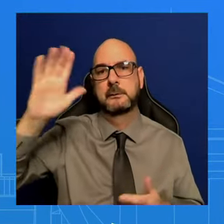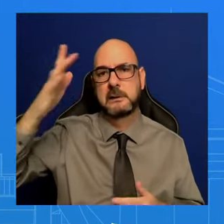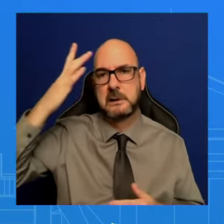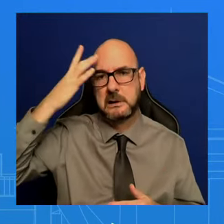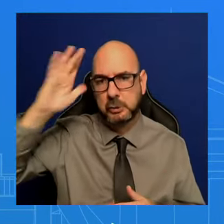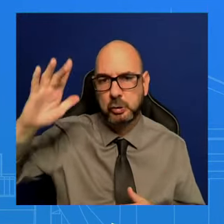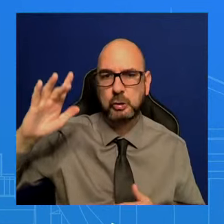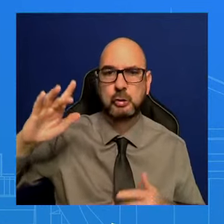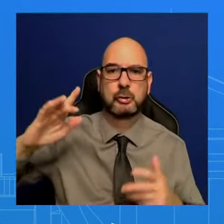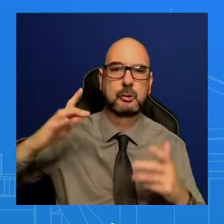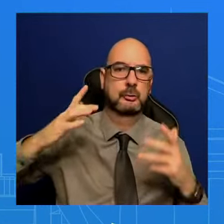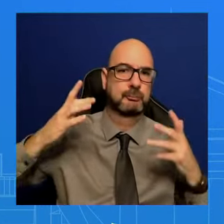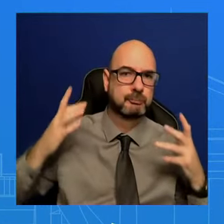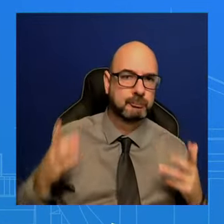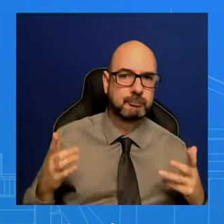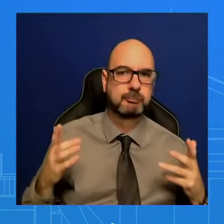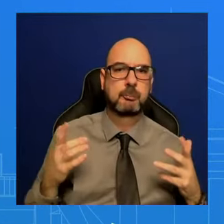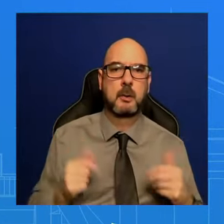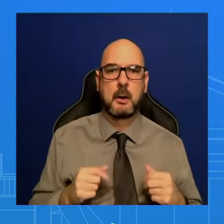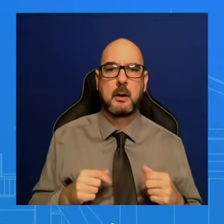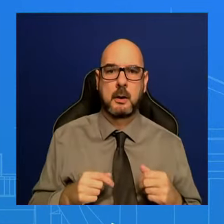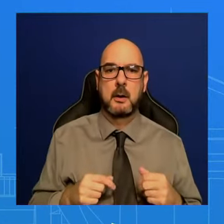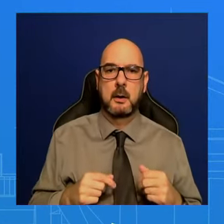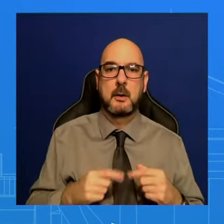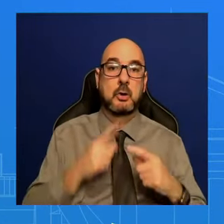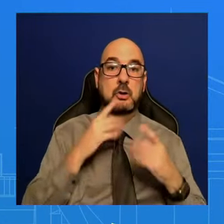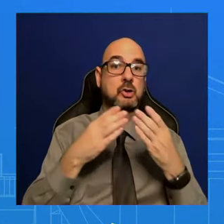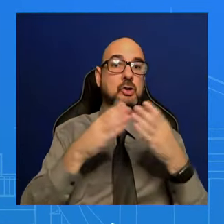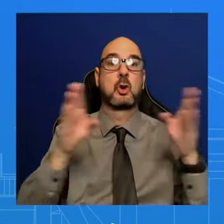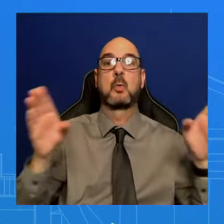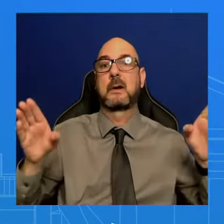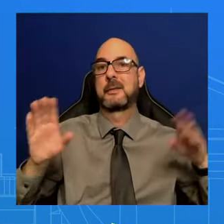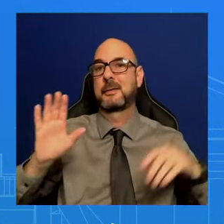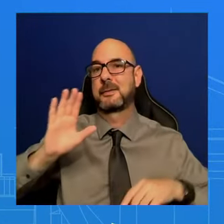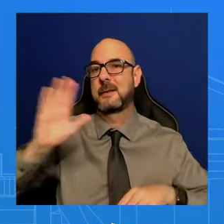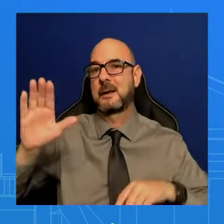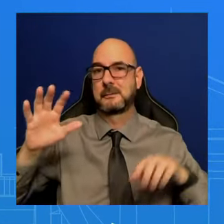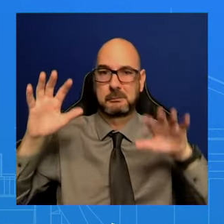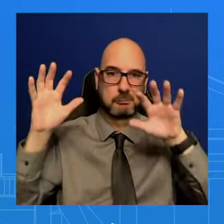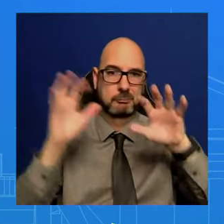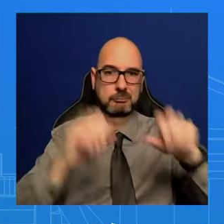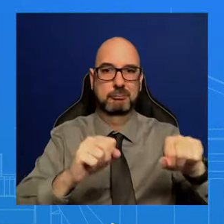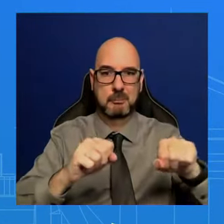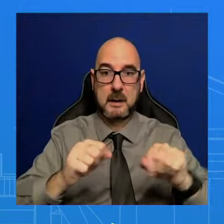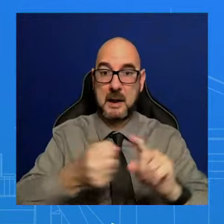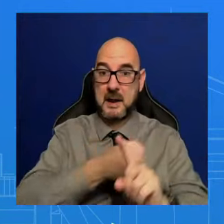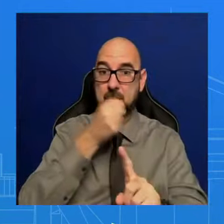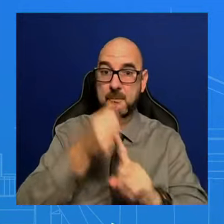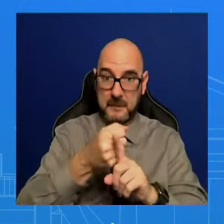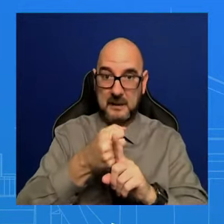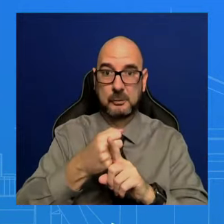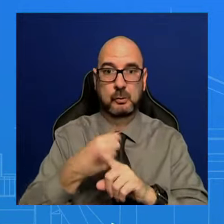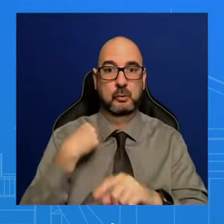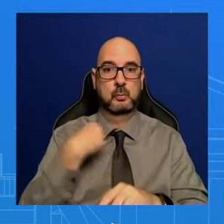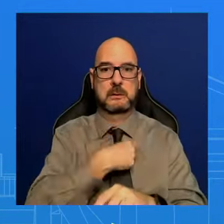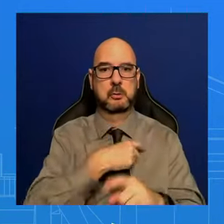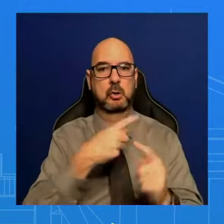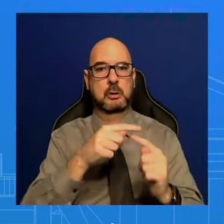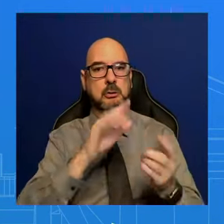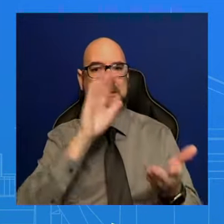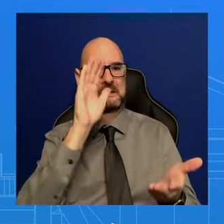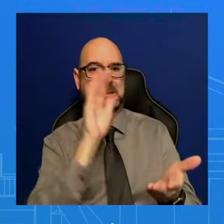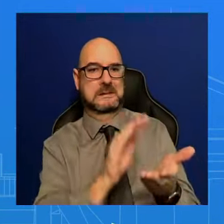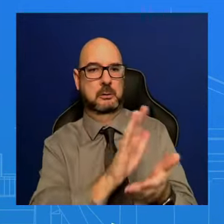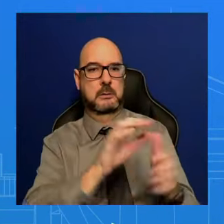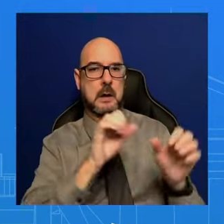we know that the strikes have indeed impacted on degrading their capabilities, and that's important. We have taken out a significant